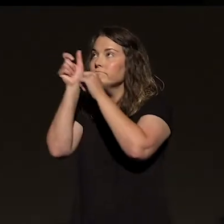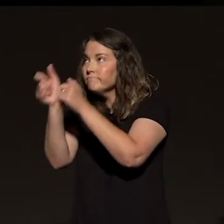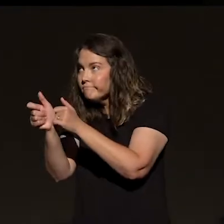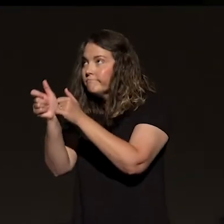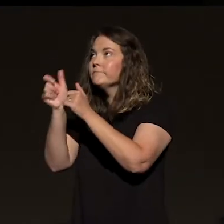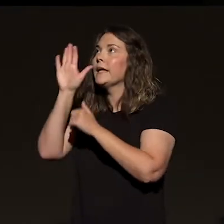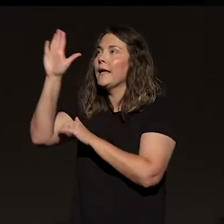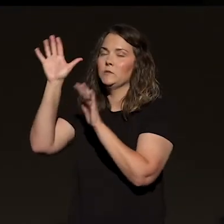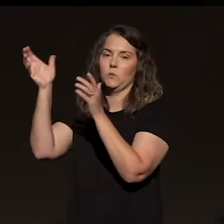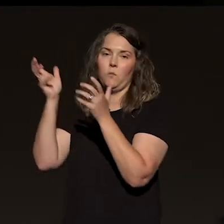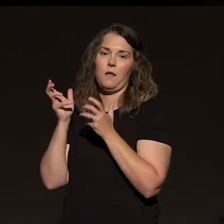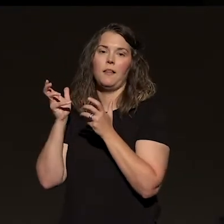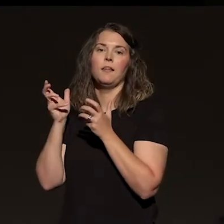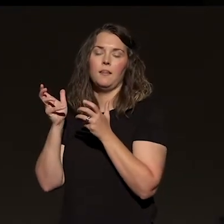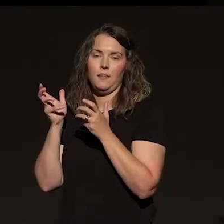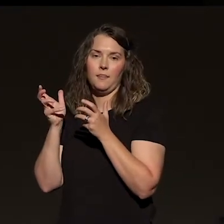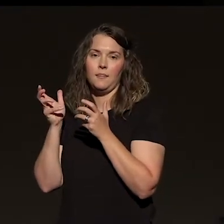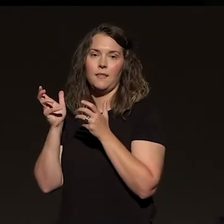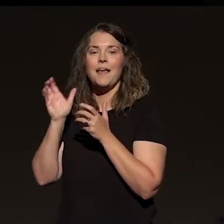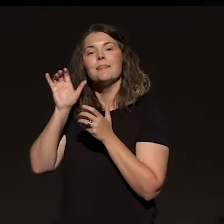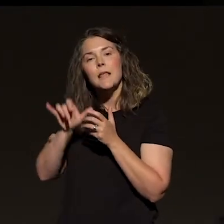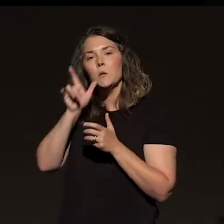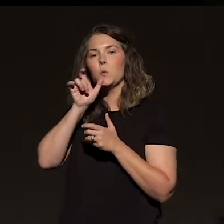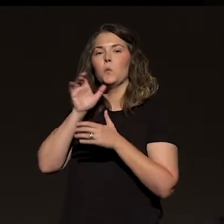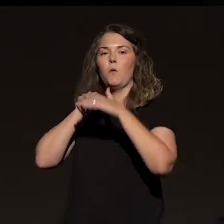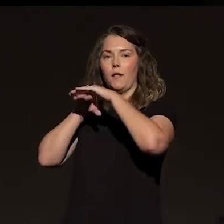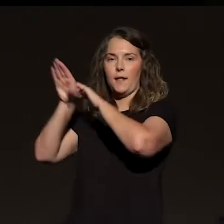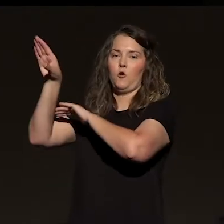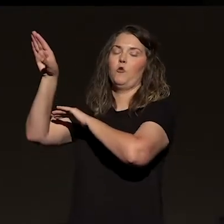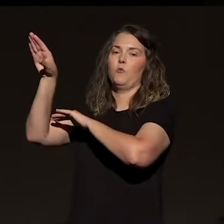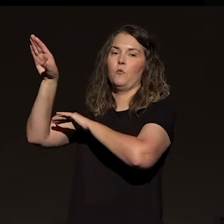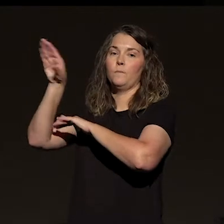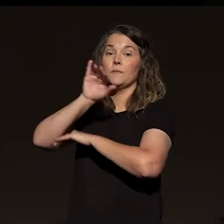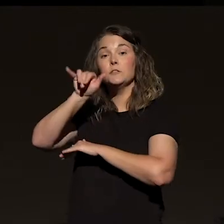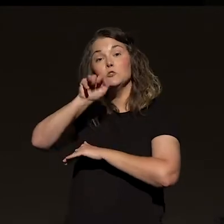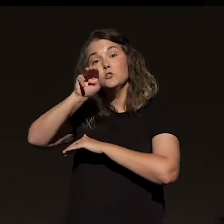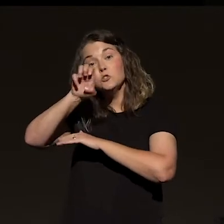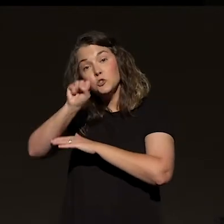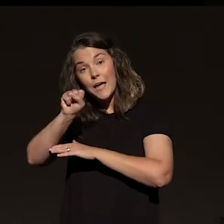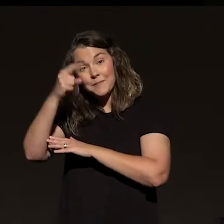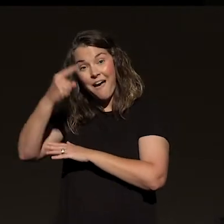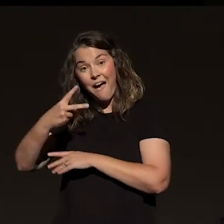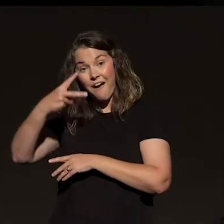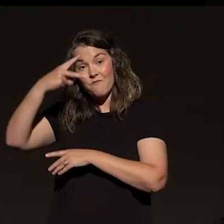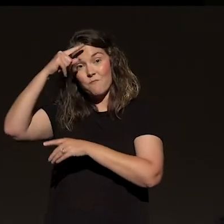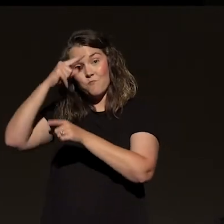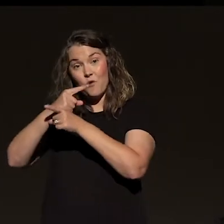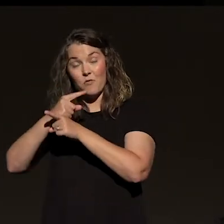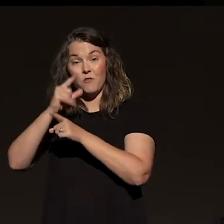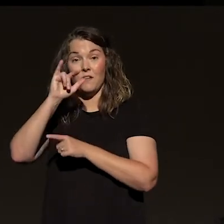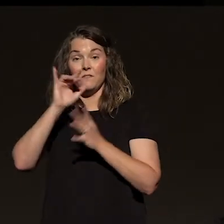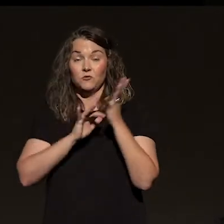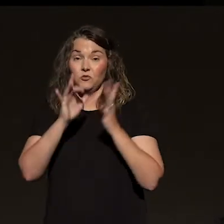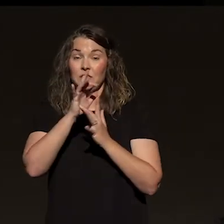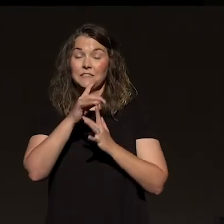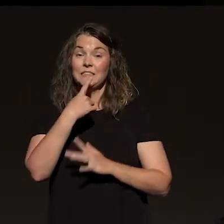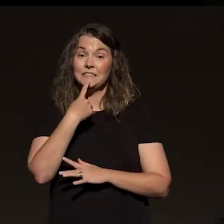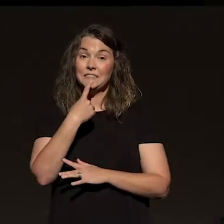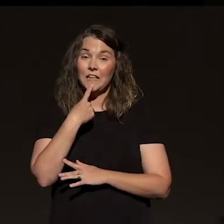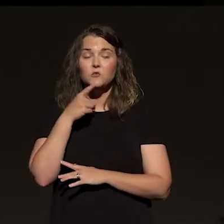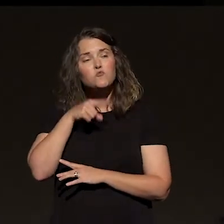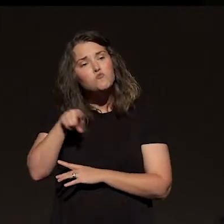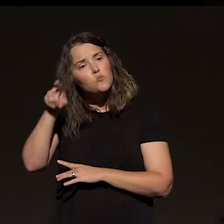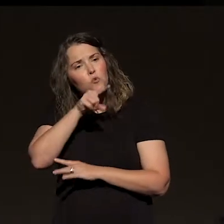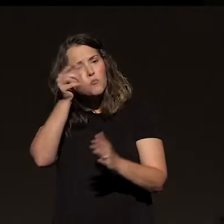Father in heaven. That's the one that's going to enter. James, the half-brother of Jesus, wrote this in James 1, 22, you prove